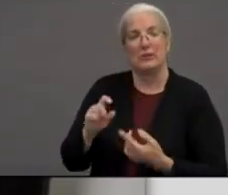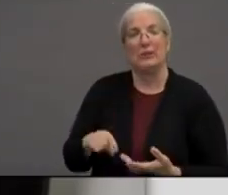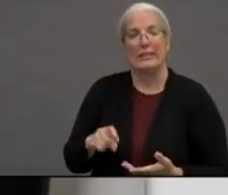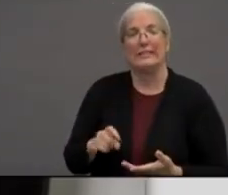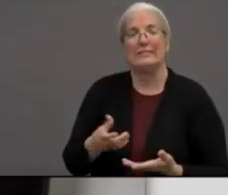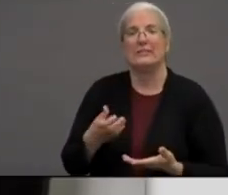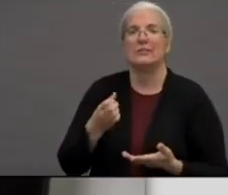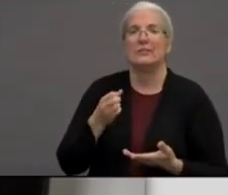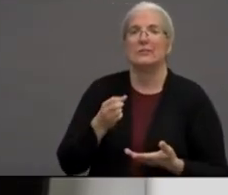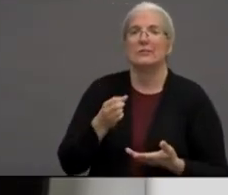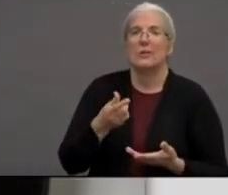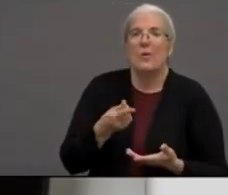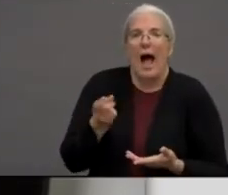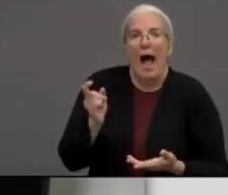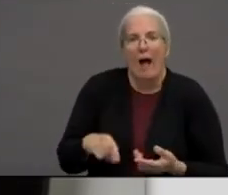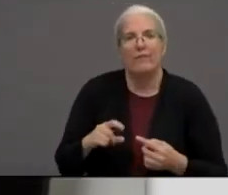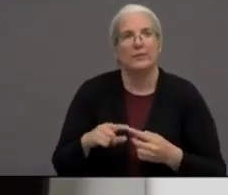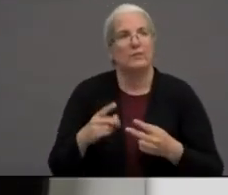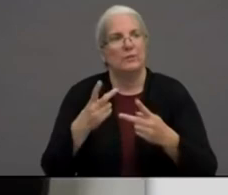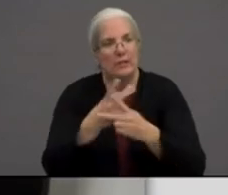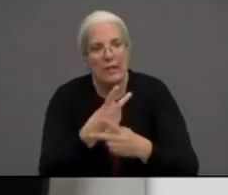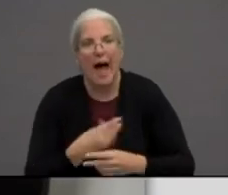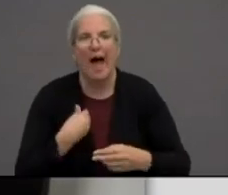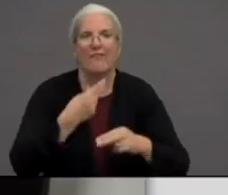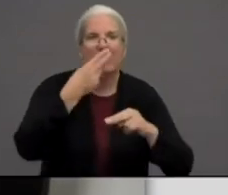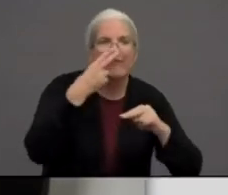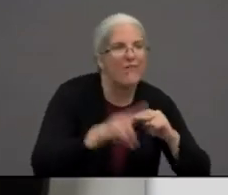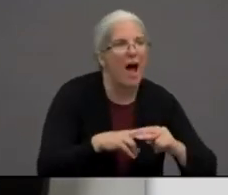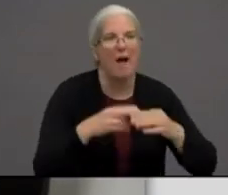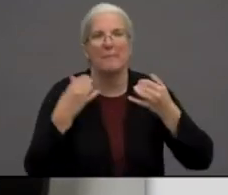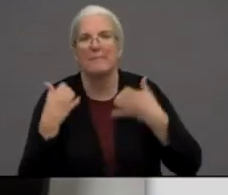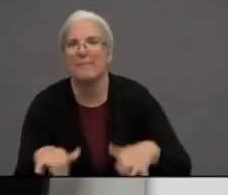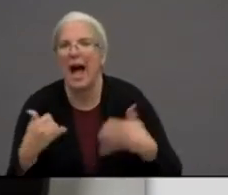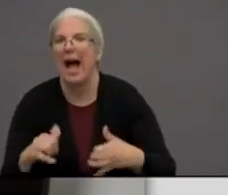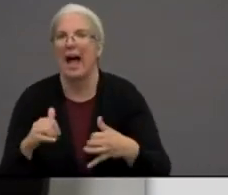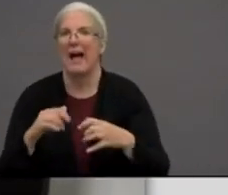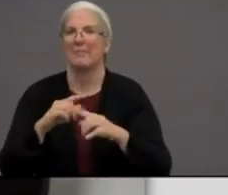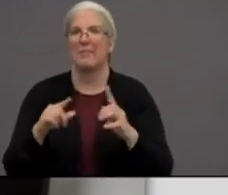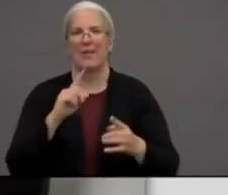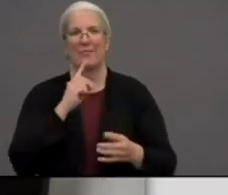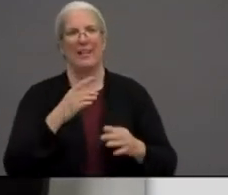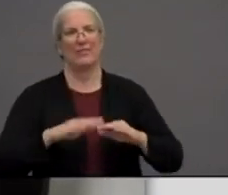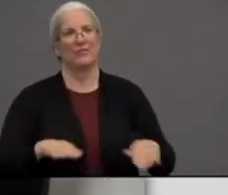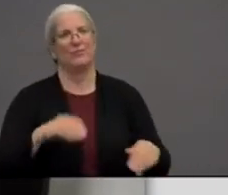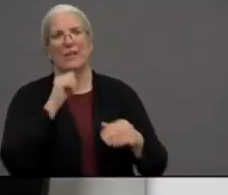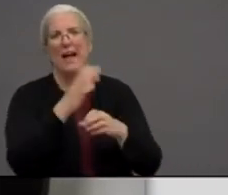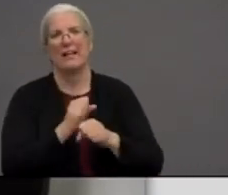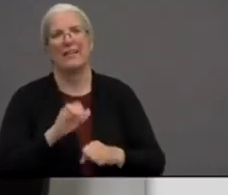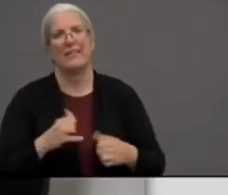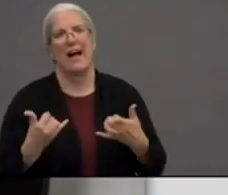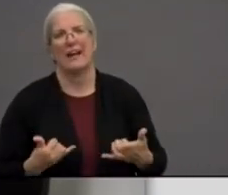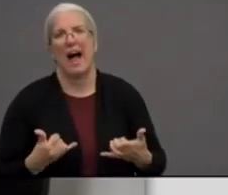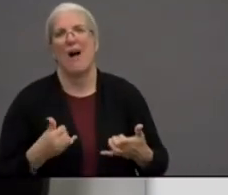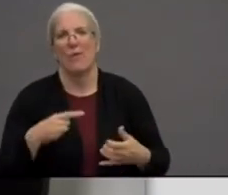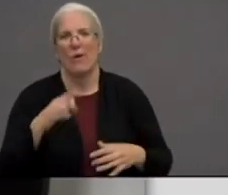have fun and play with other kids, like, and they're not getting that, they're going to act up. So that's what